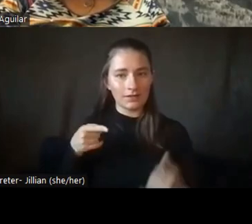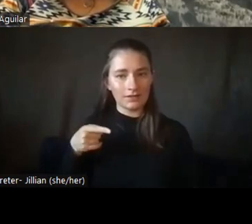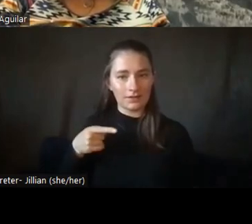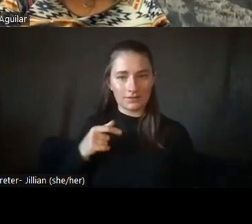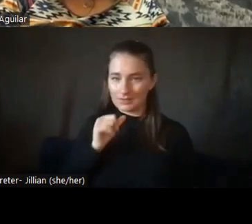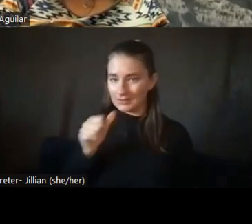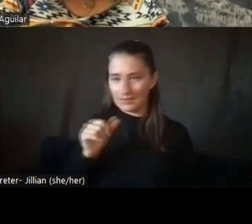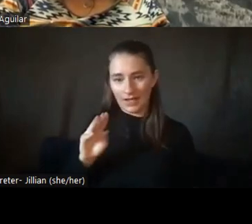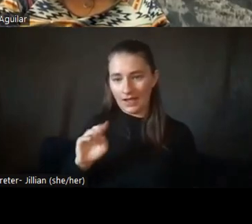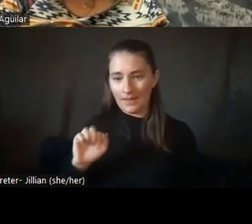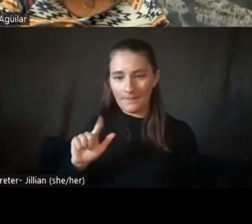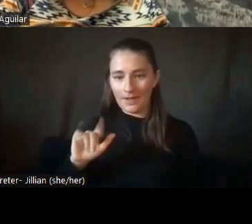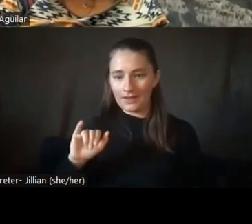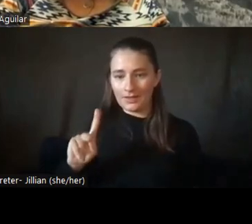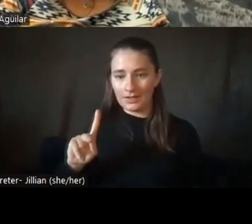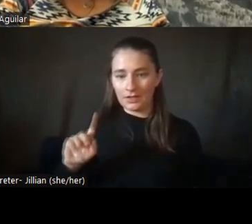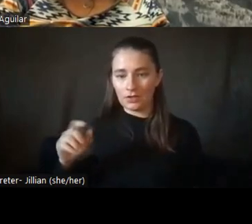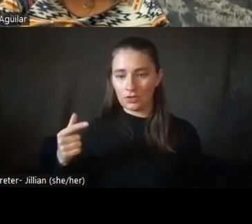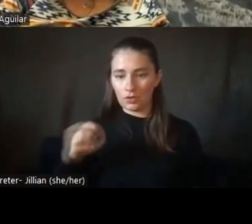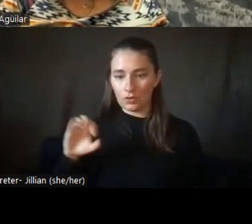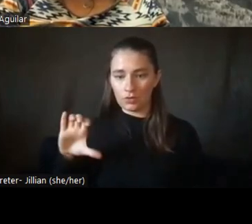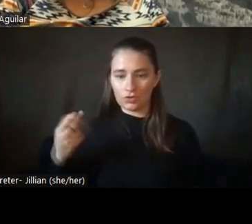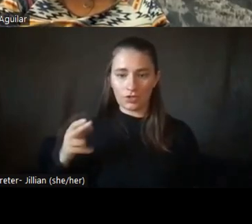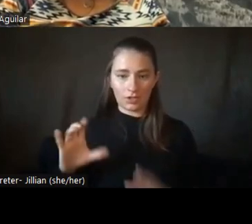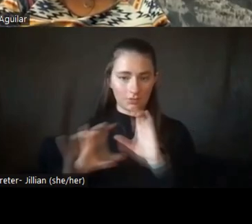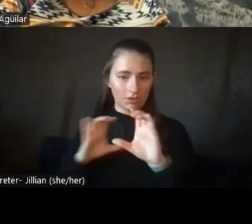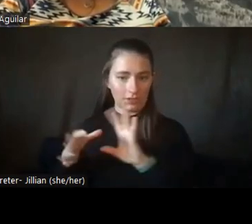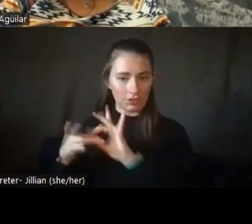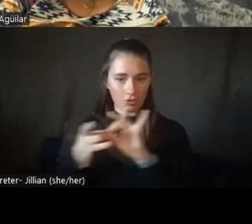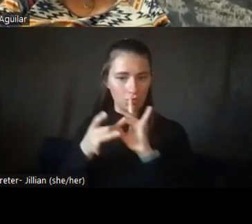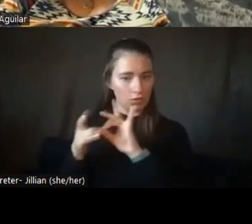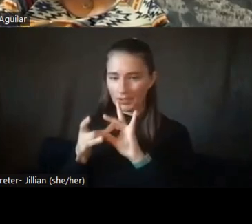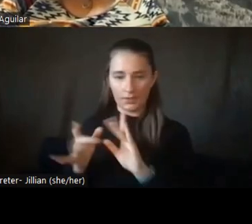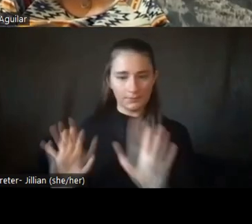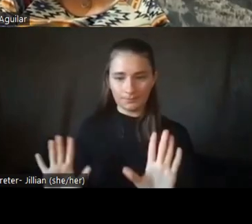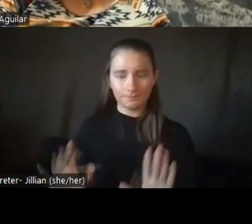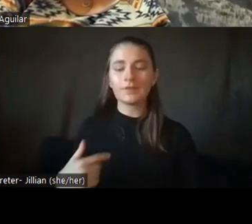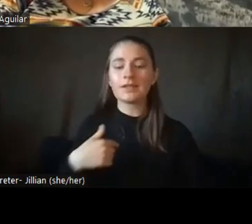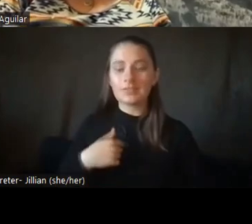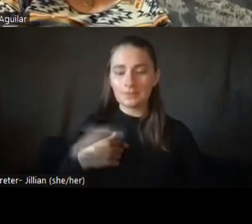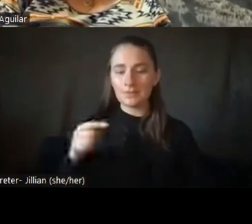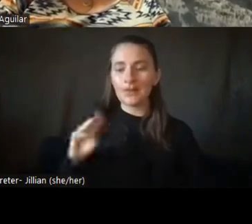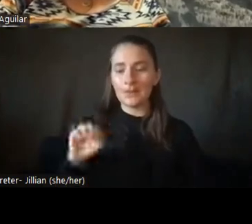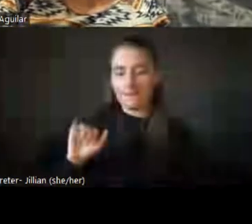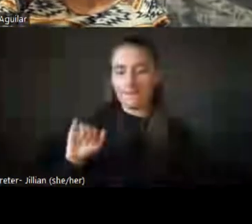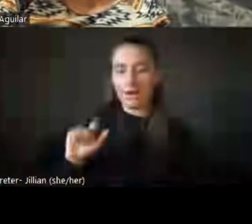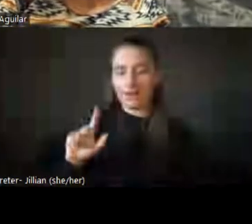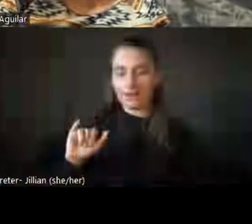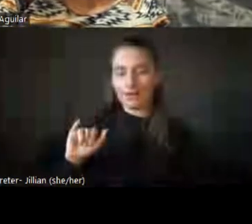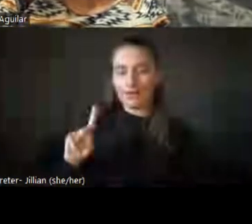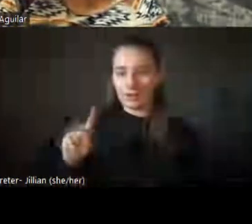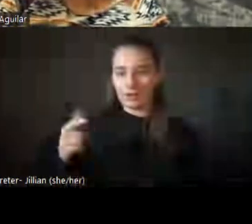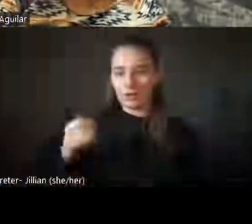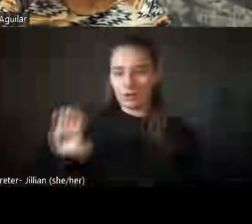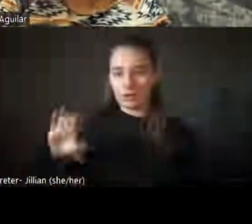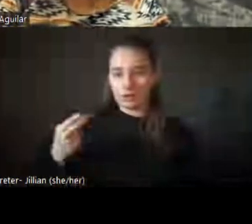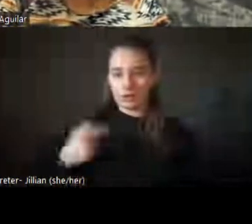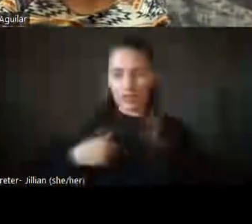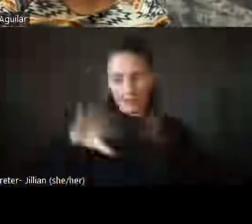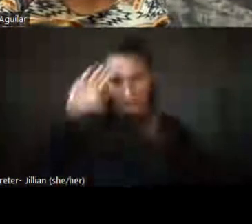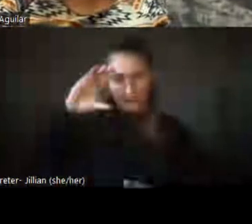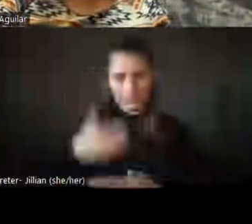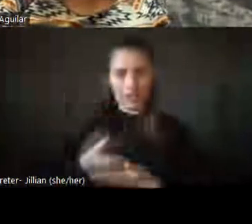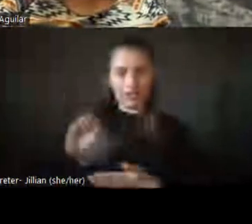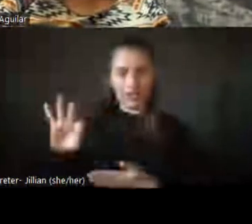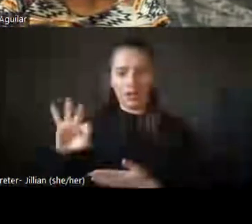Malik Gooch, the communications coordinator. This is me, Malik Gooch, the son of a very wonderful